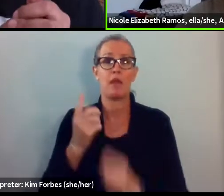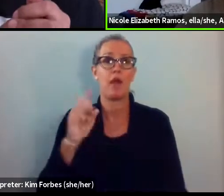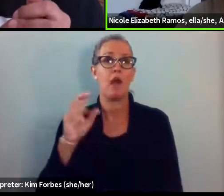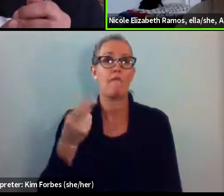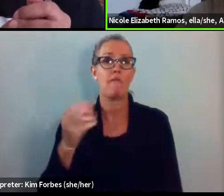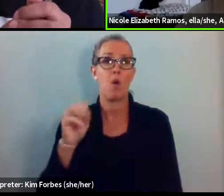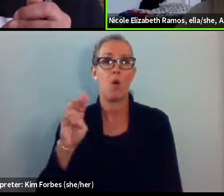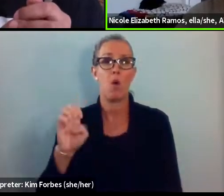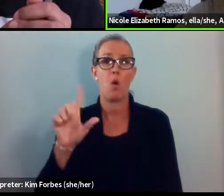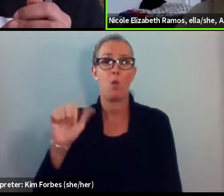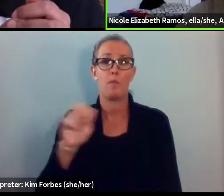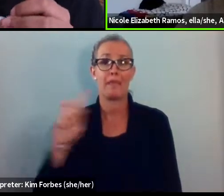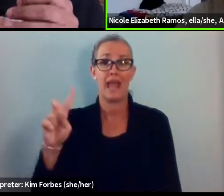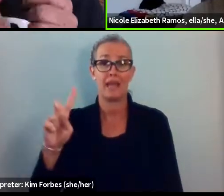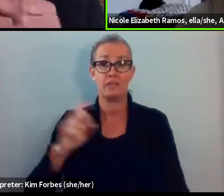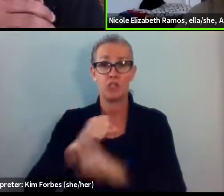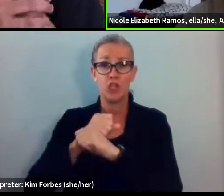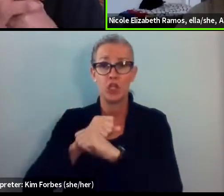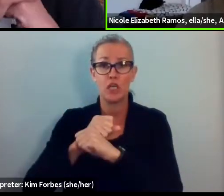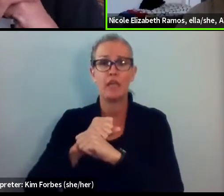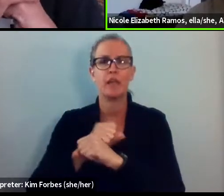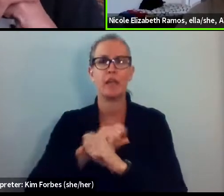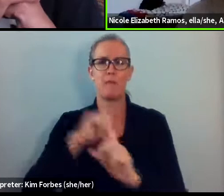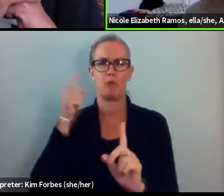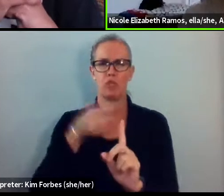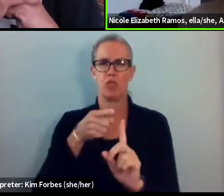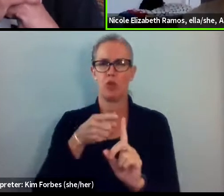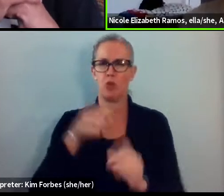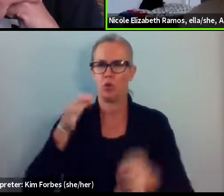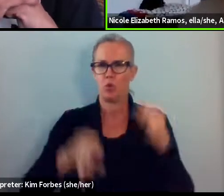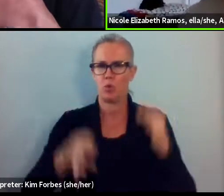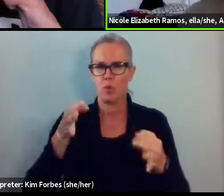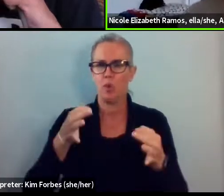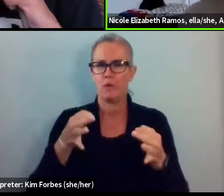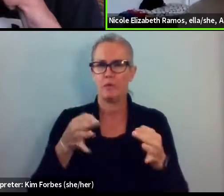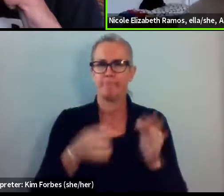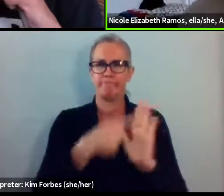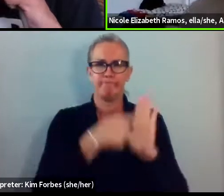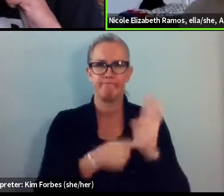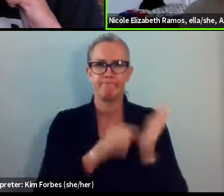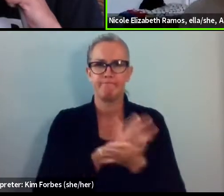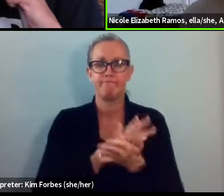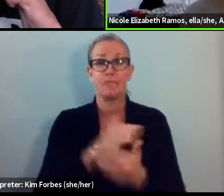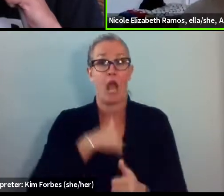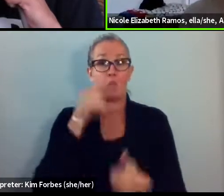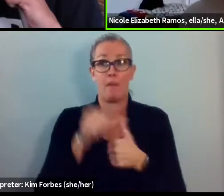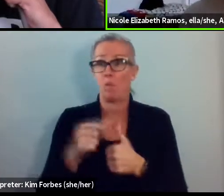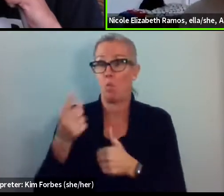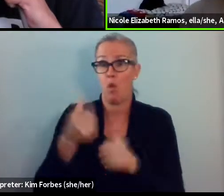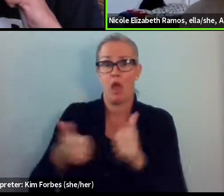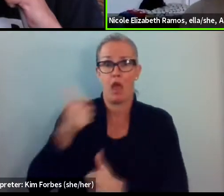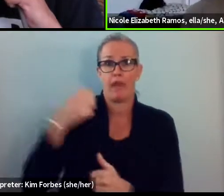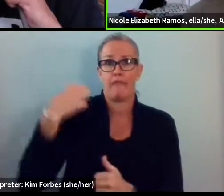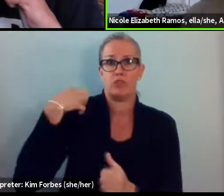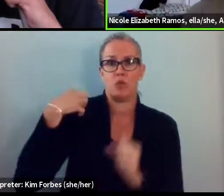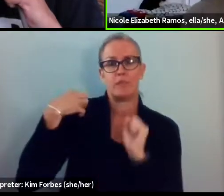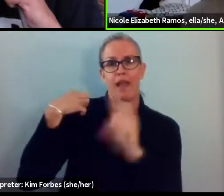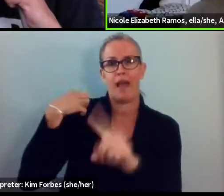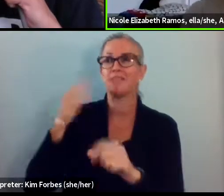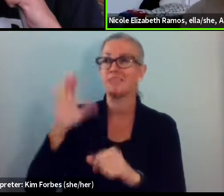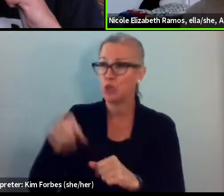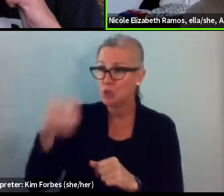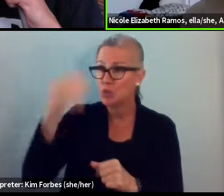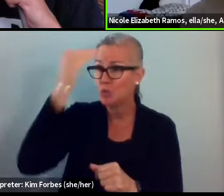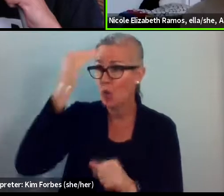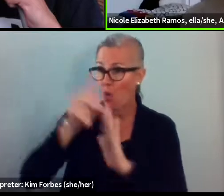a particular deposition, I remember one official was asked, you know that by having these policies